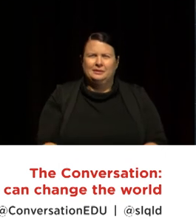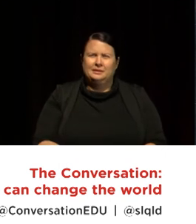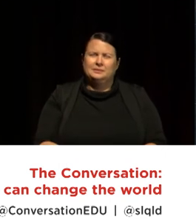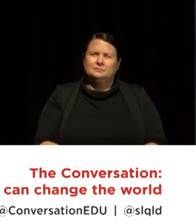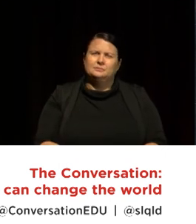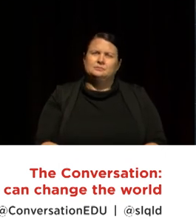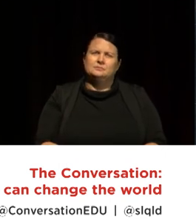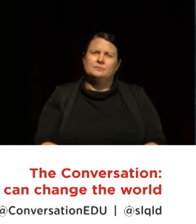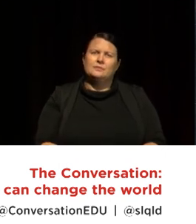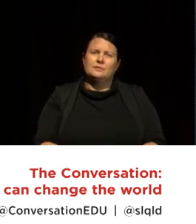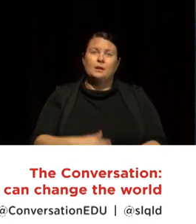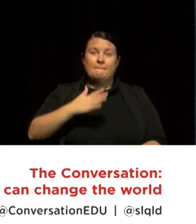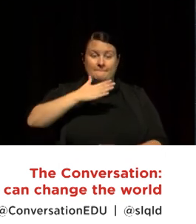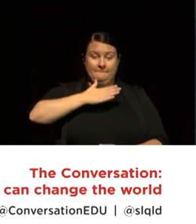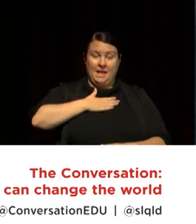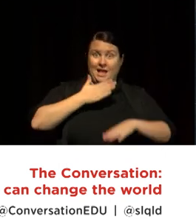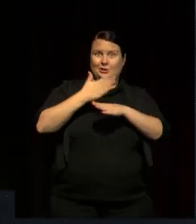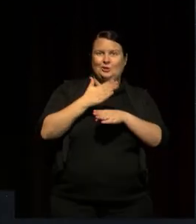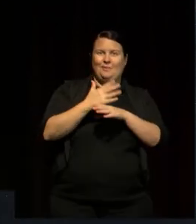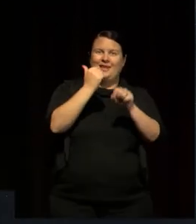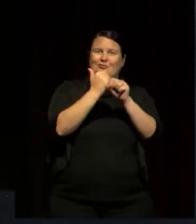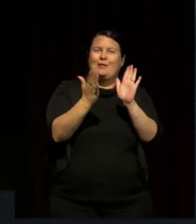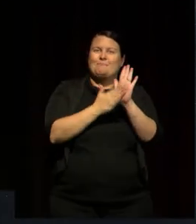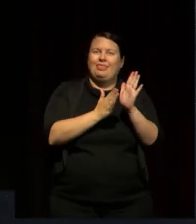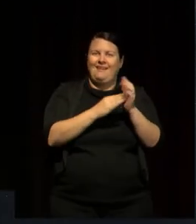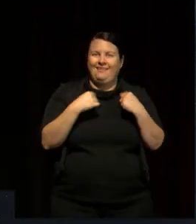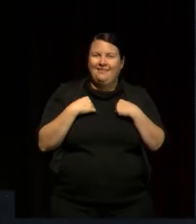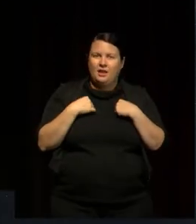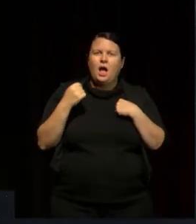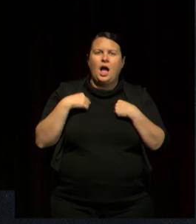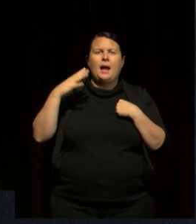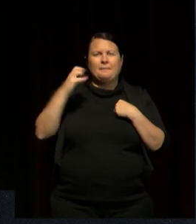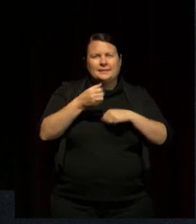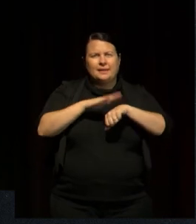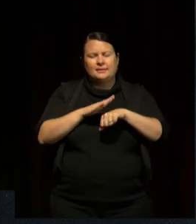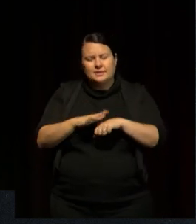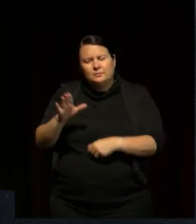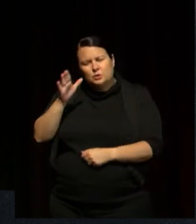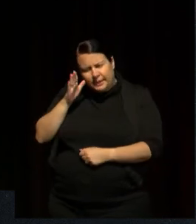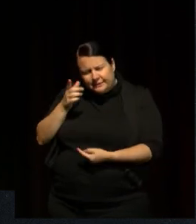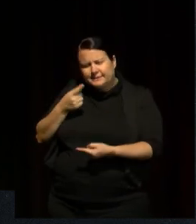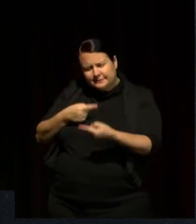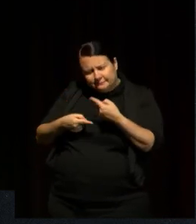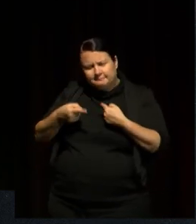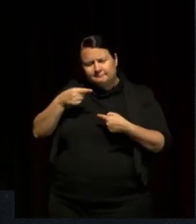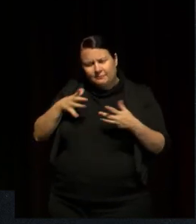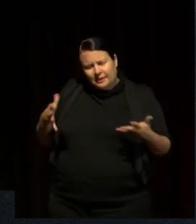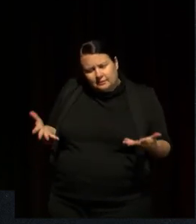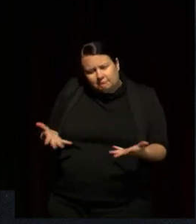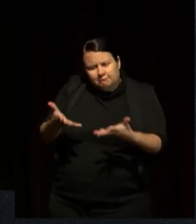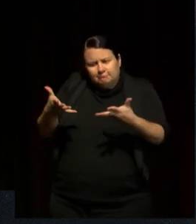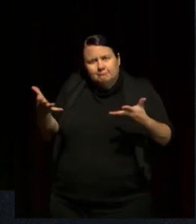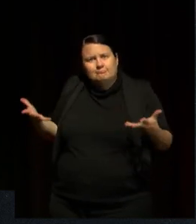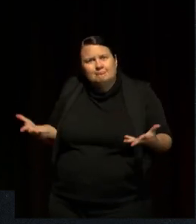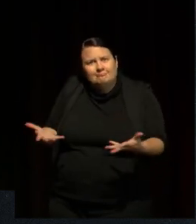And the job that I have is to take the time to listen to her, to nurture and nourish